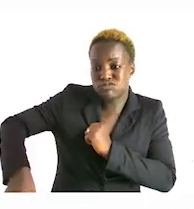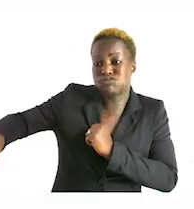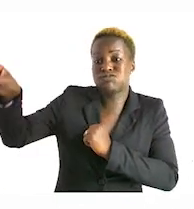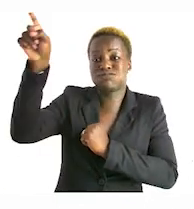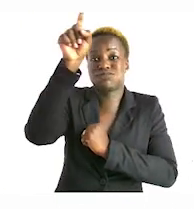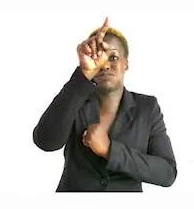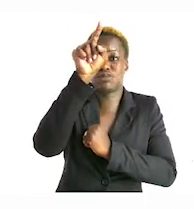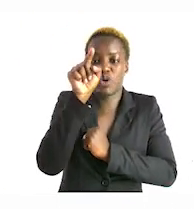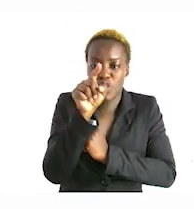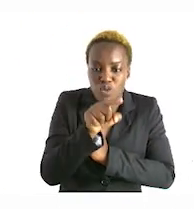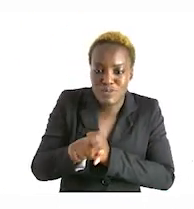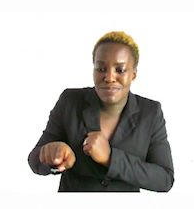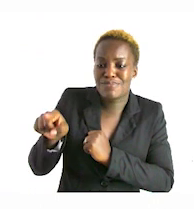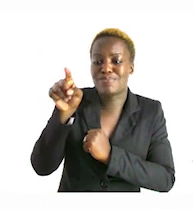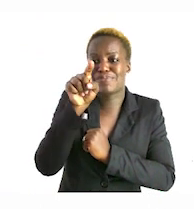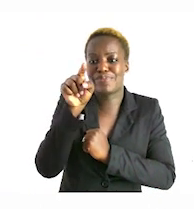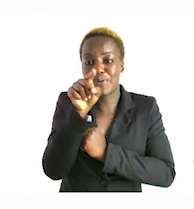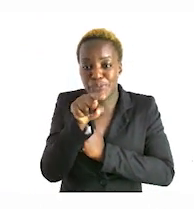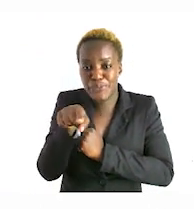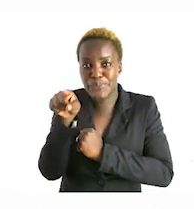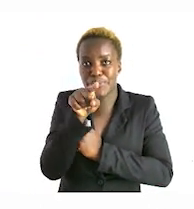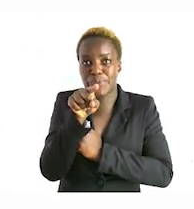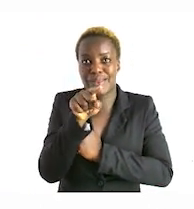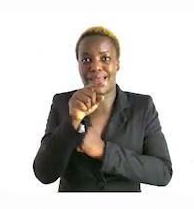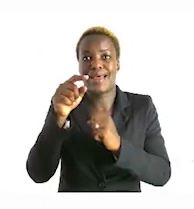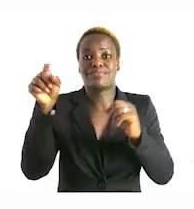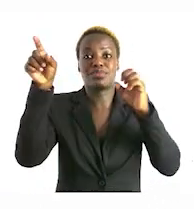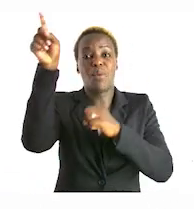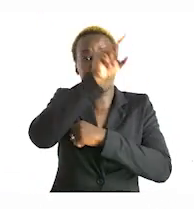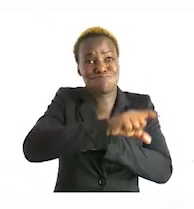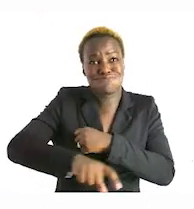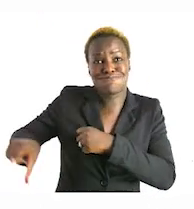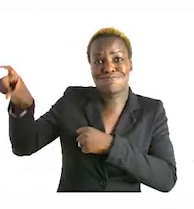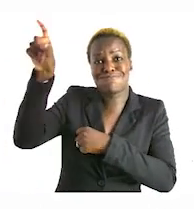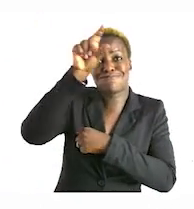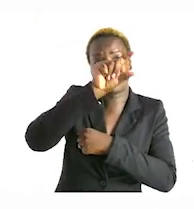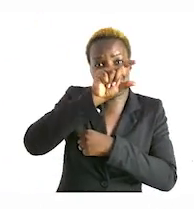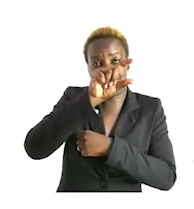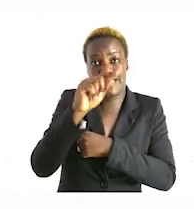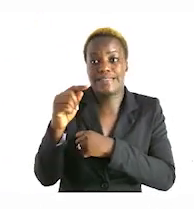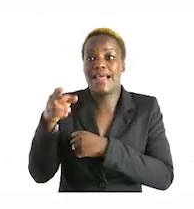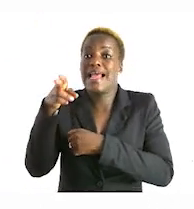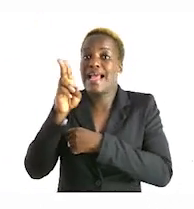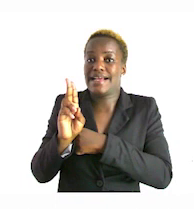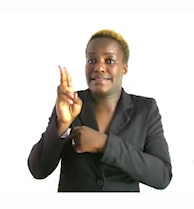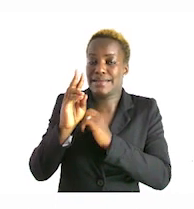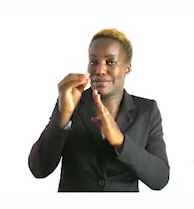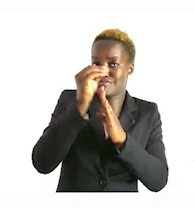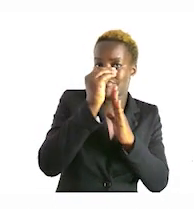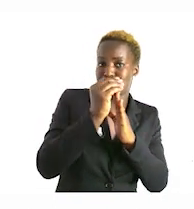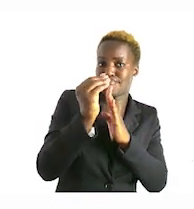one outside circle is where the answers should be the middle circle is the one that we need to multiply